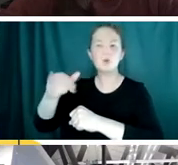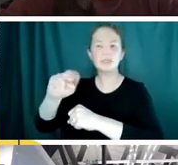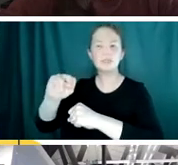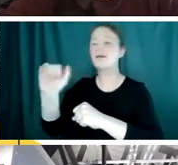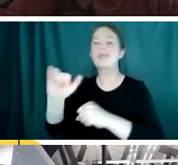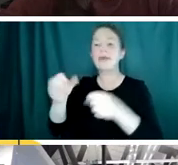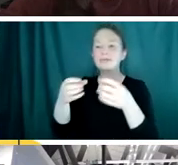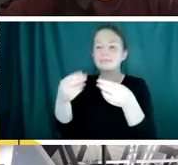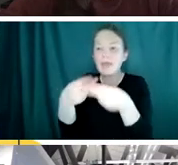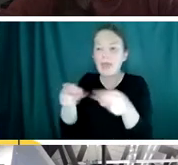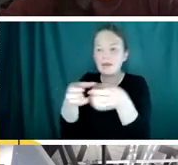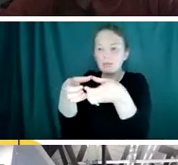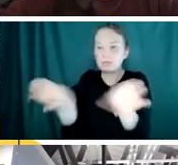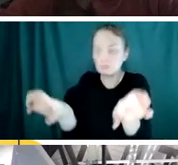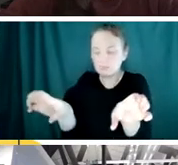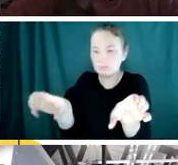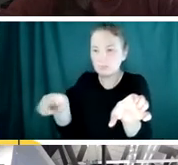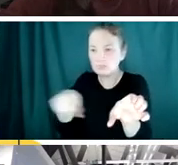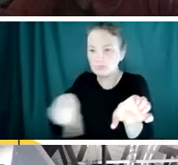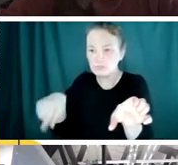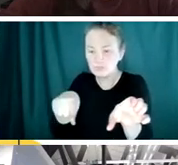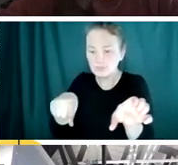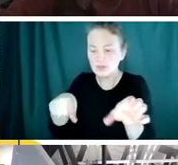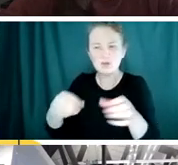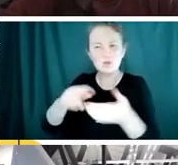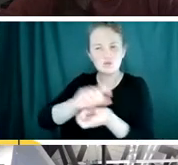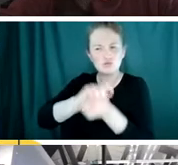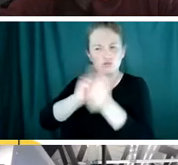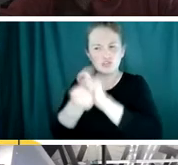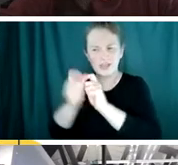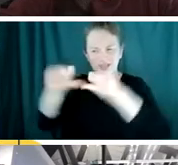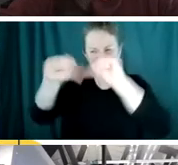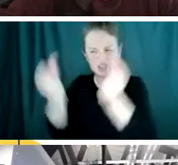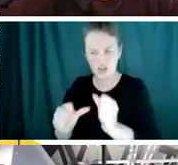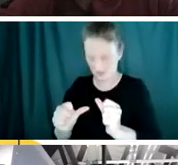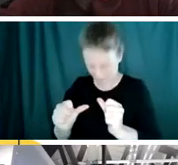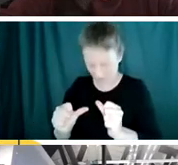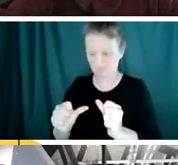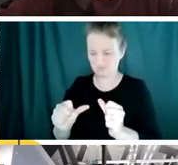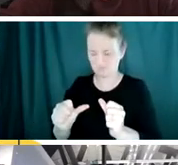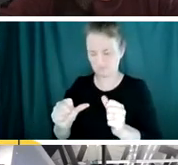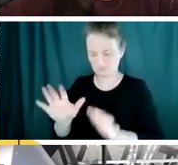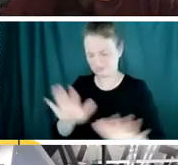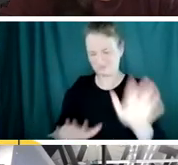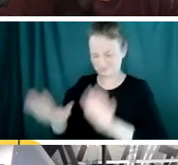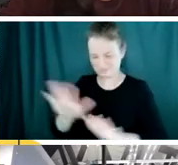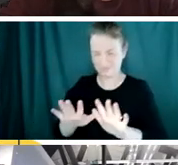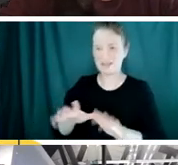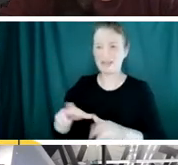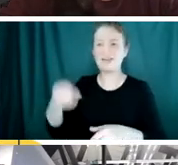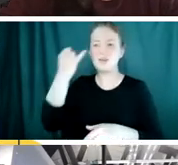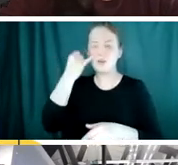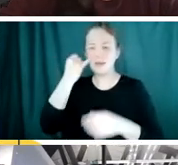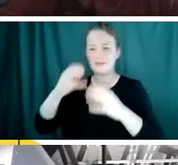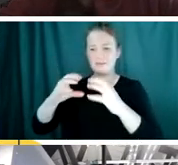you cook it, it goes from clear to white. You've changed the shape of the proteins. And so if you're giving an unfolded protein